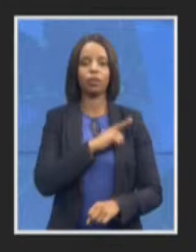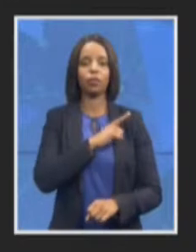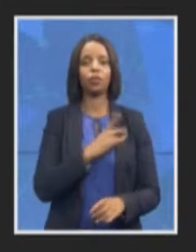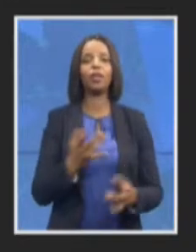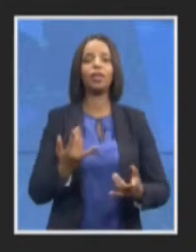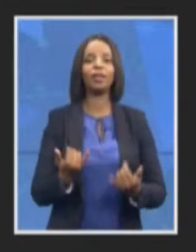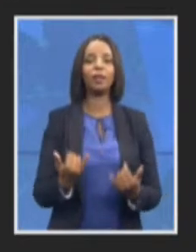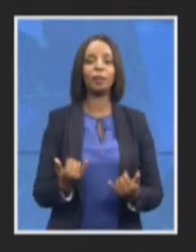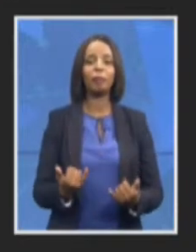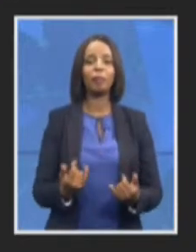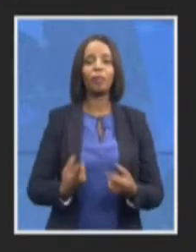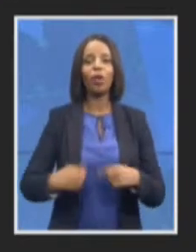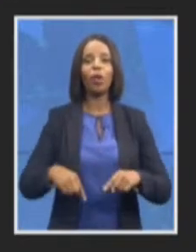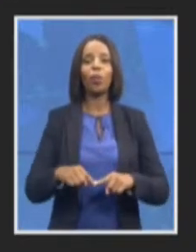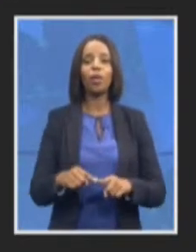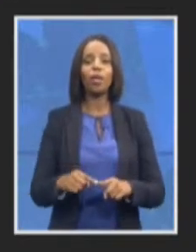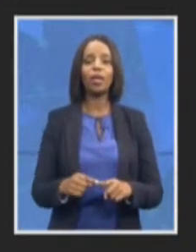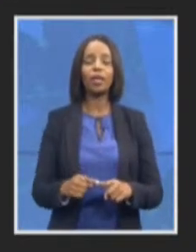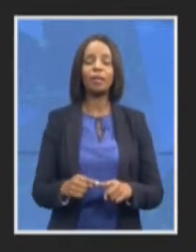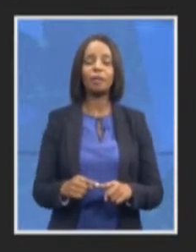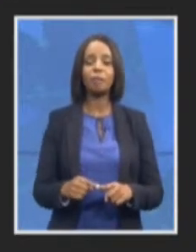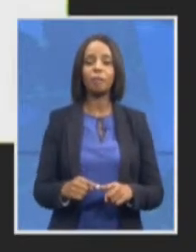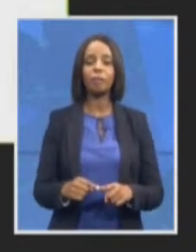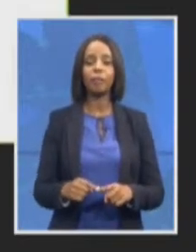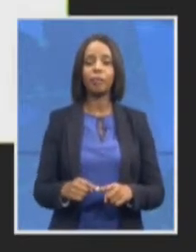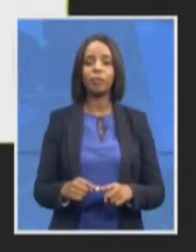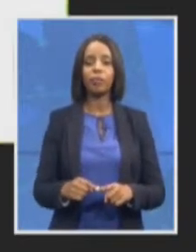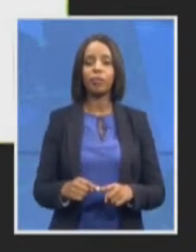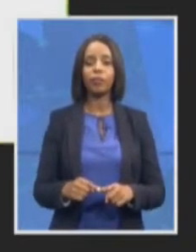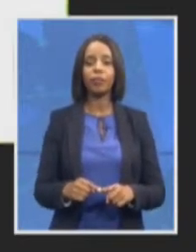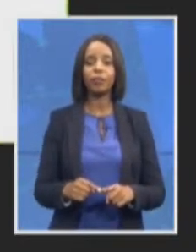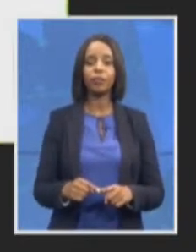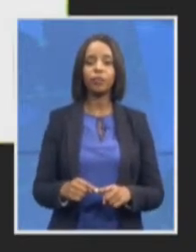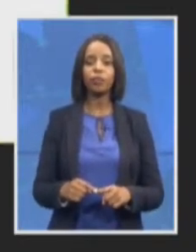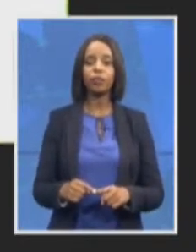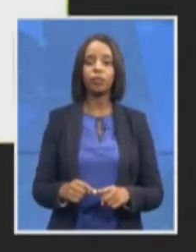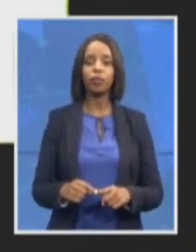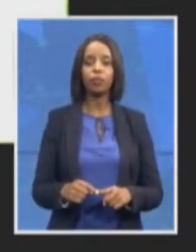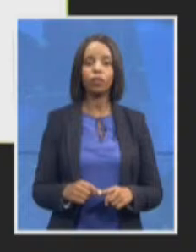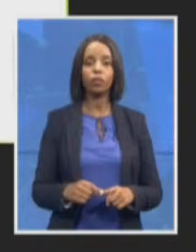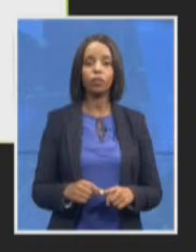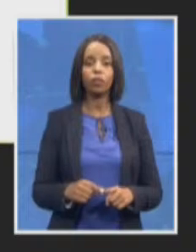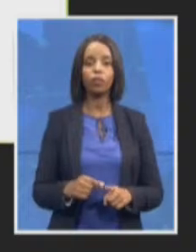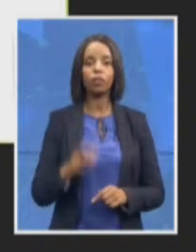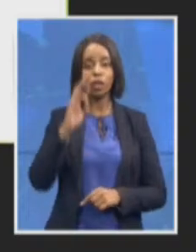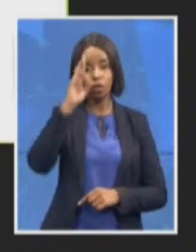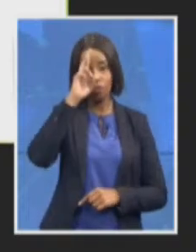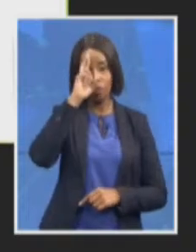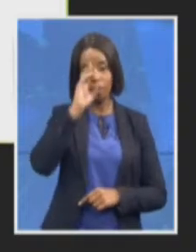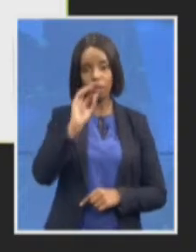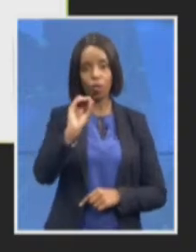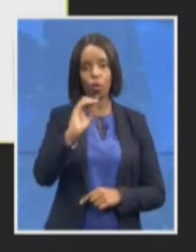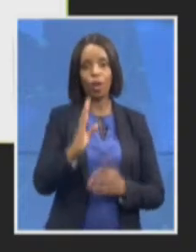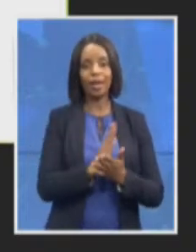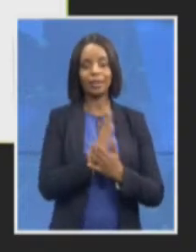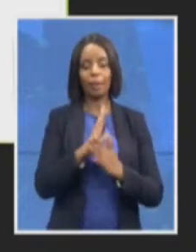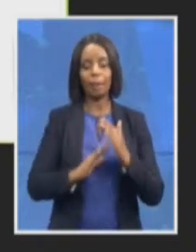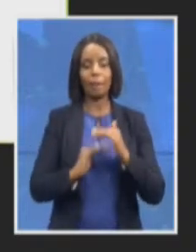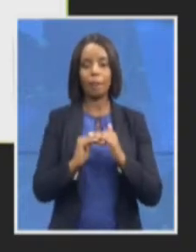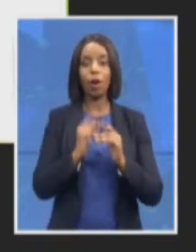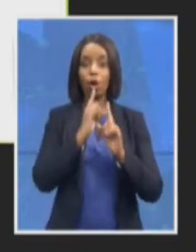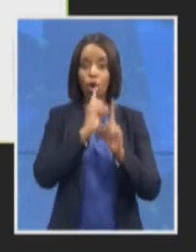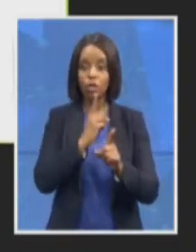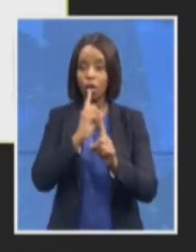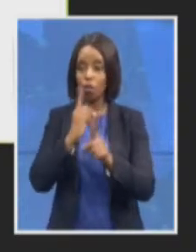you'll recall that the unlimited restraint order is against the assets of the Gupta family